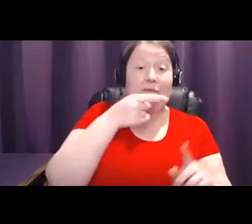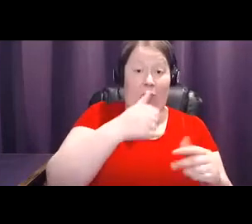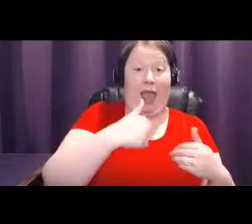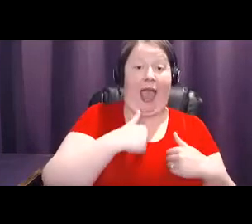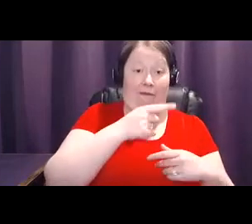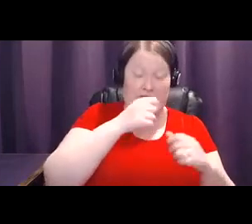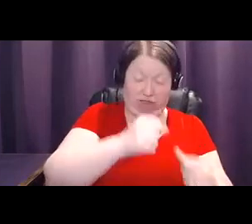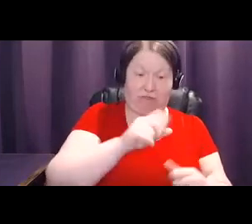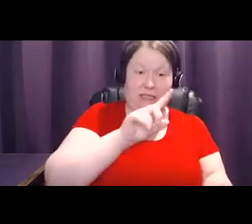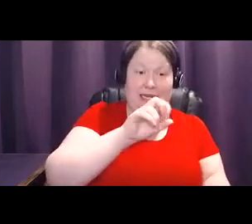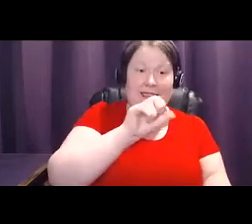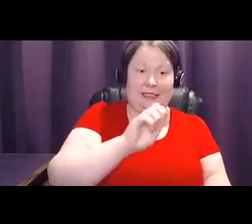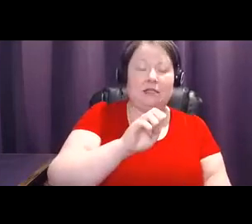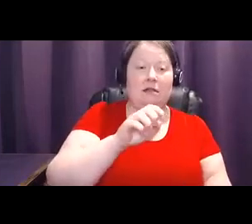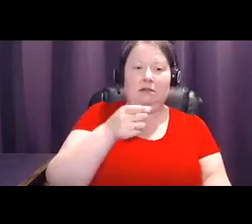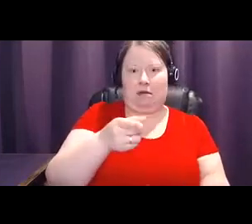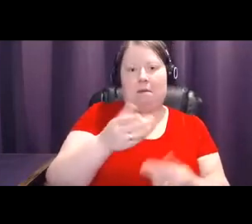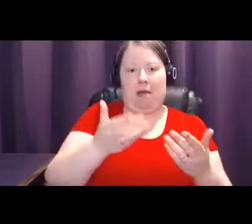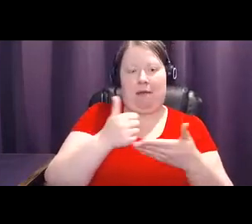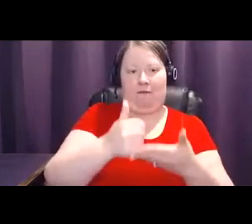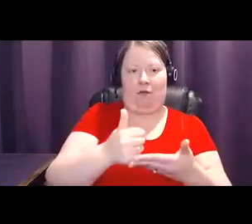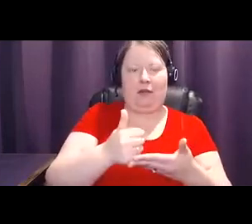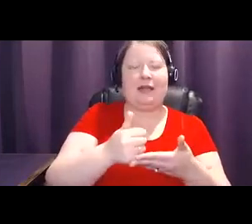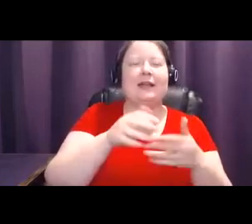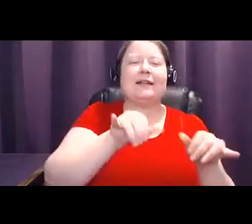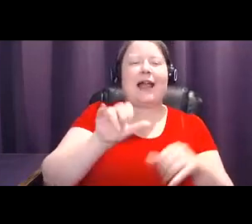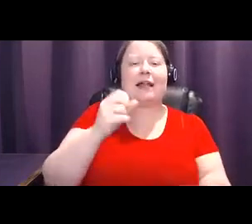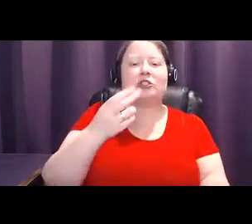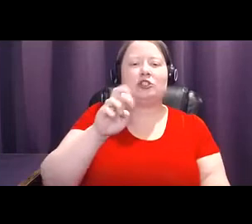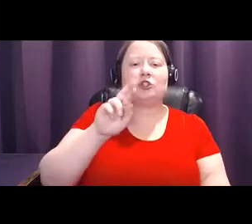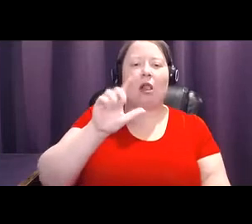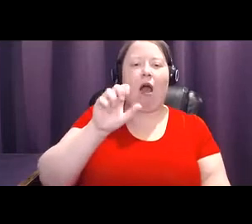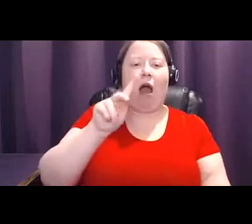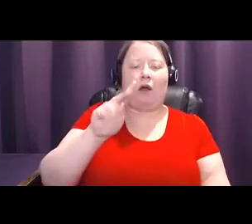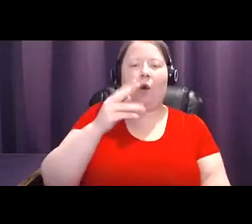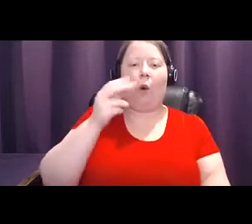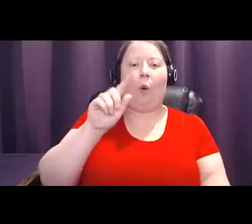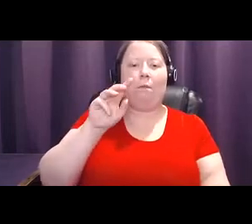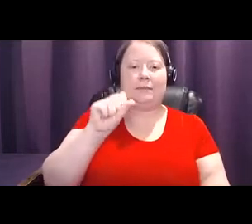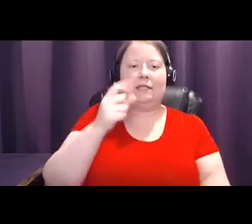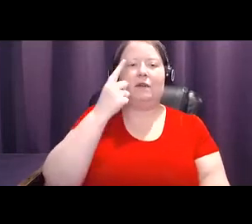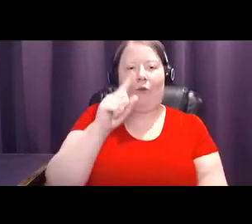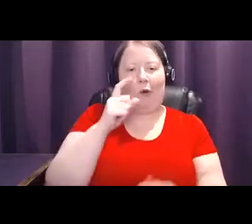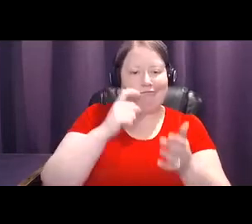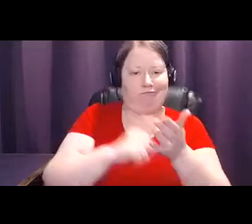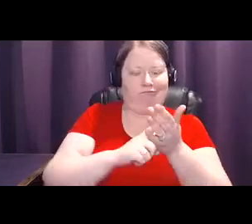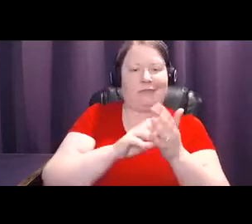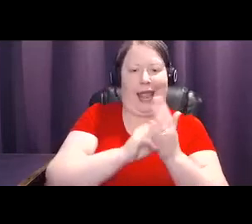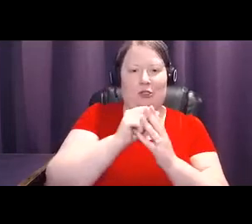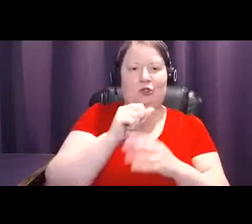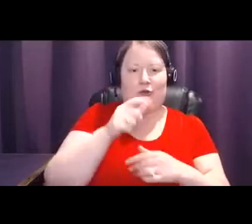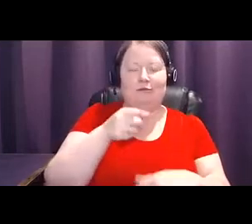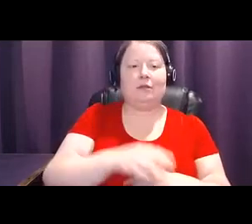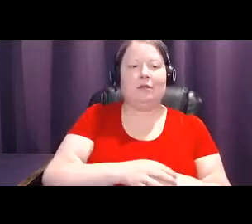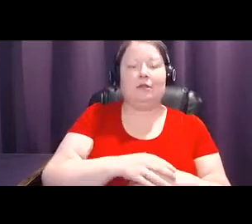MRIs are like the Sherlock Holmes of detecting cancer in dense breasts. But it's not right for everyone. So talk to your doctor. Do you have dense